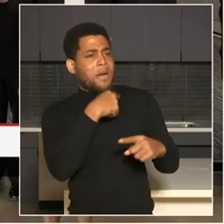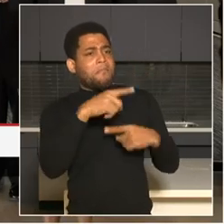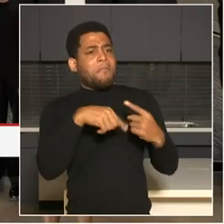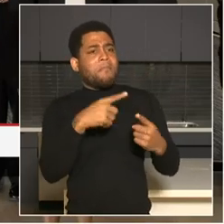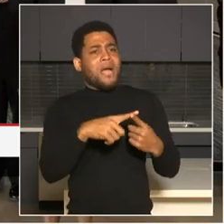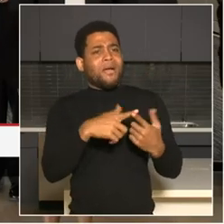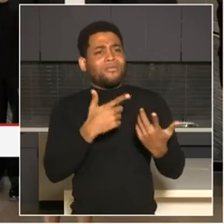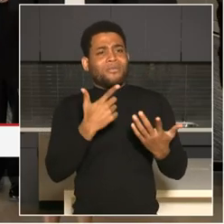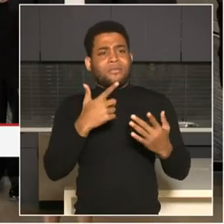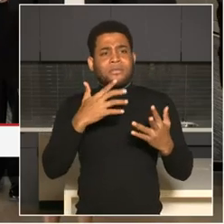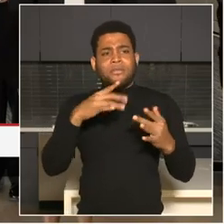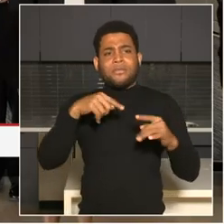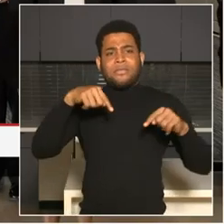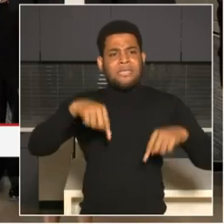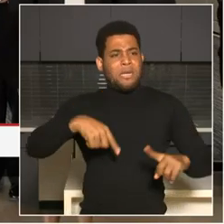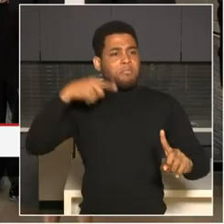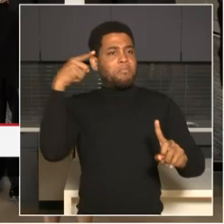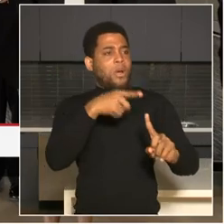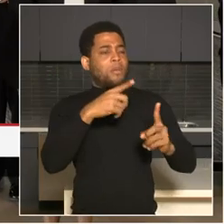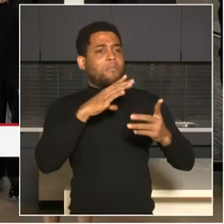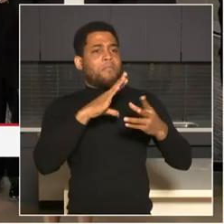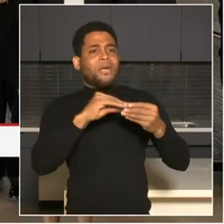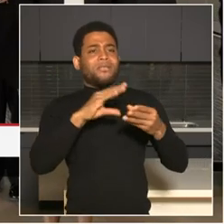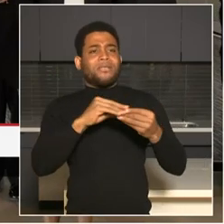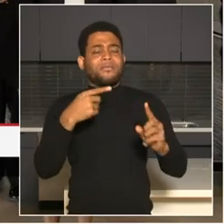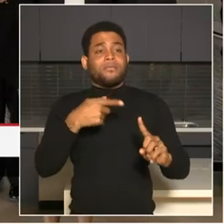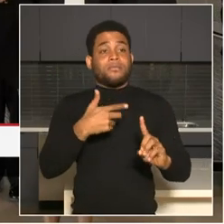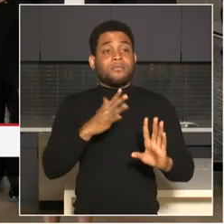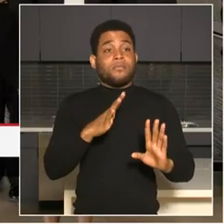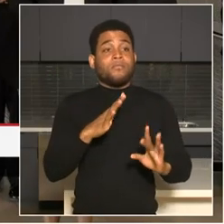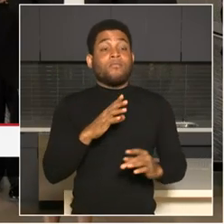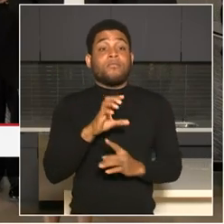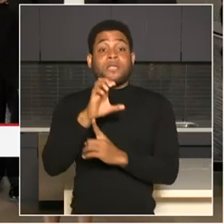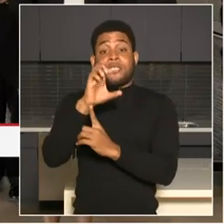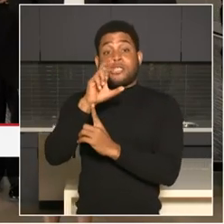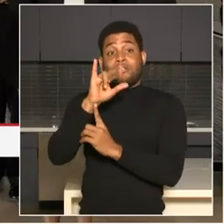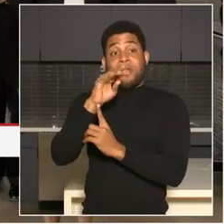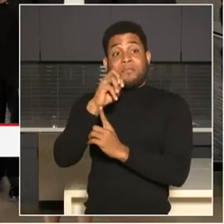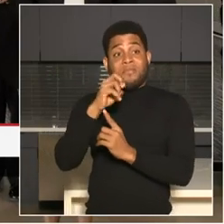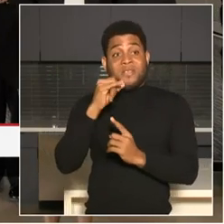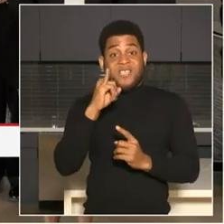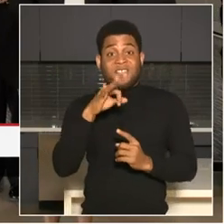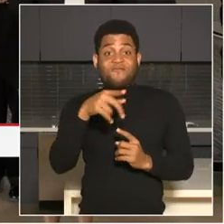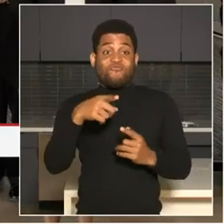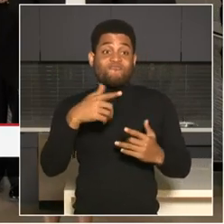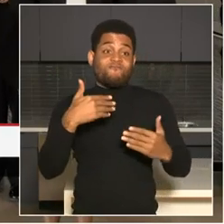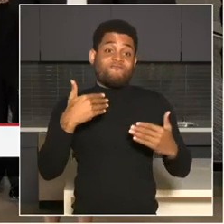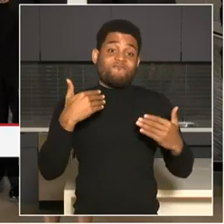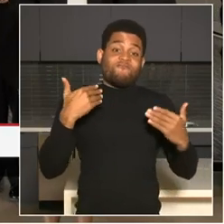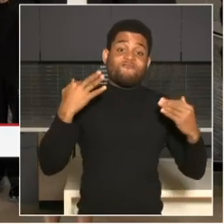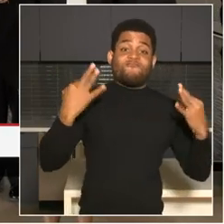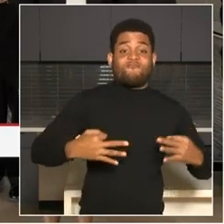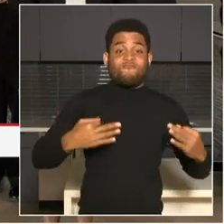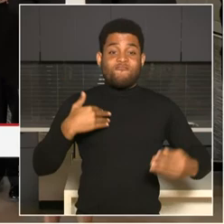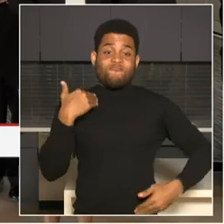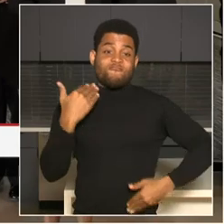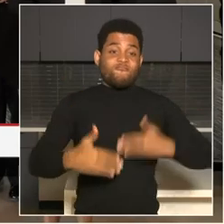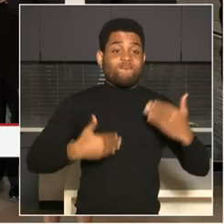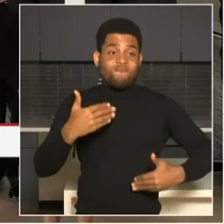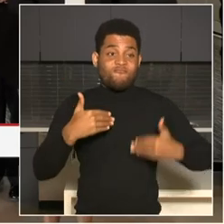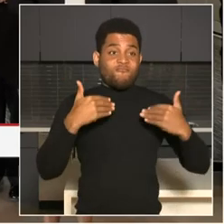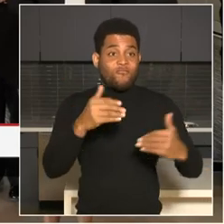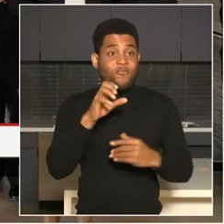already. You're gonna be on camera and you're gonna get caught. Uh, and this provides another piece of evidence,